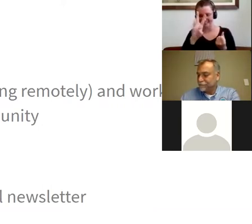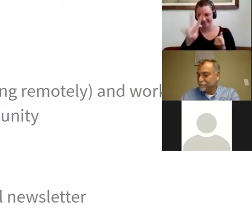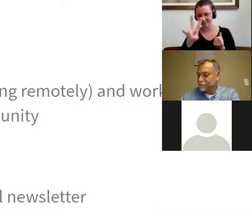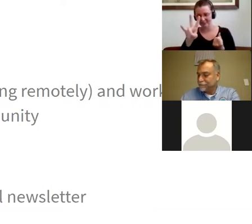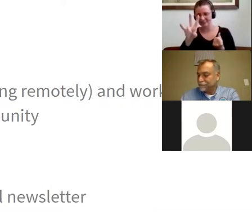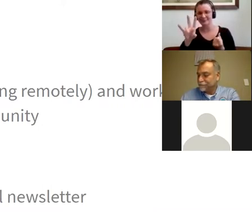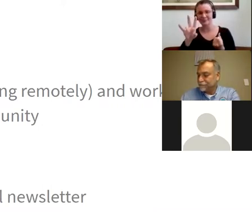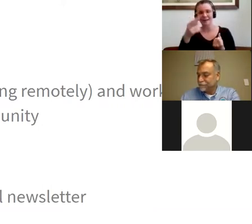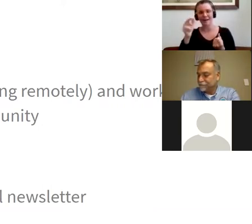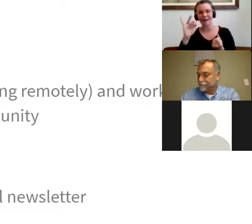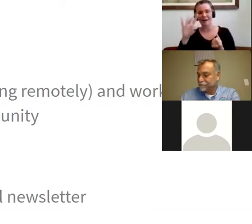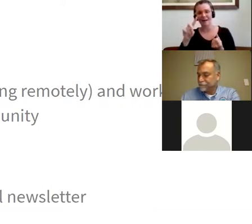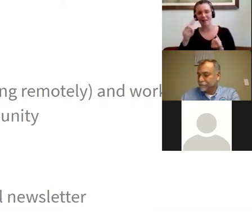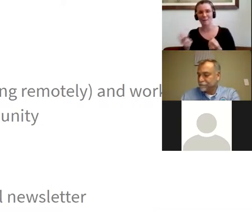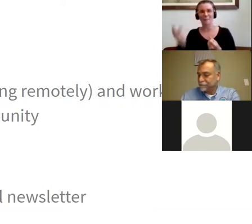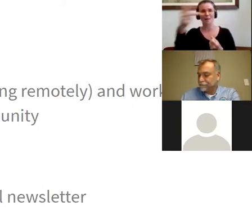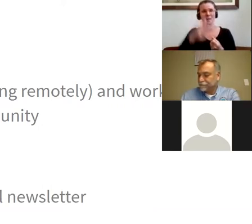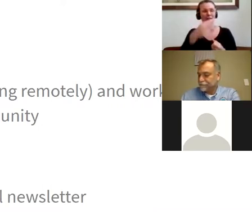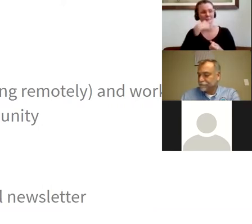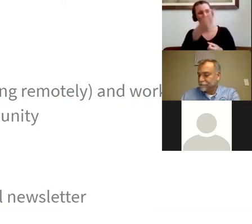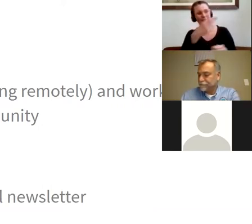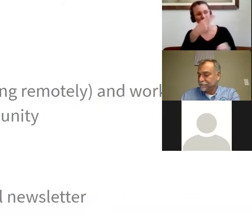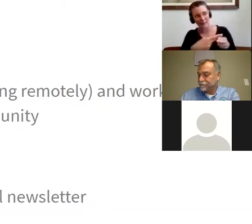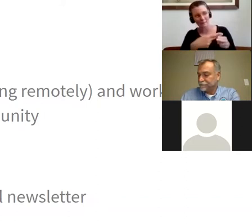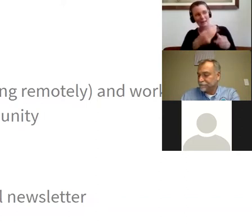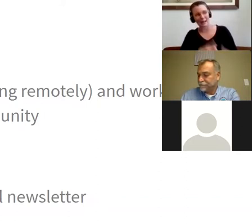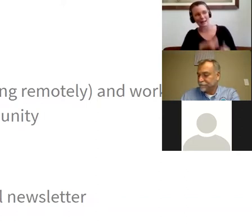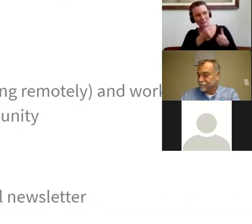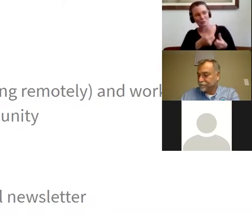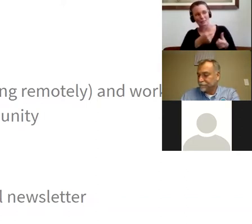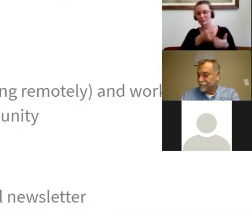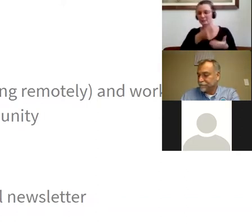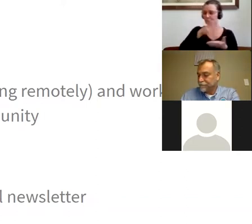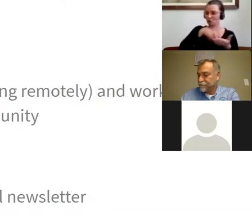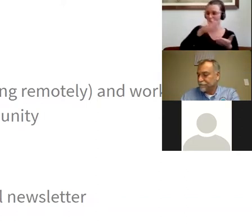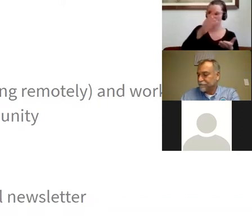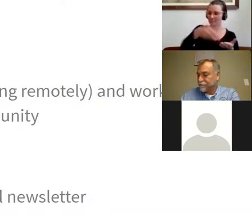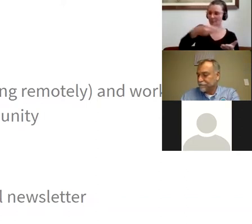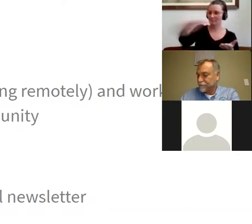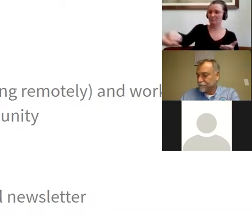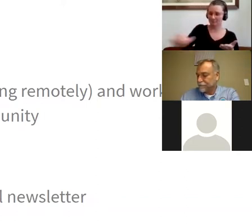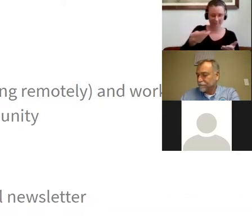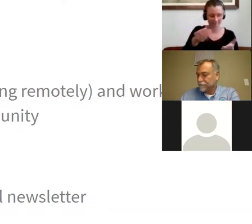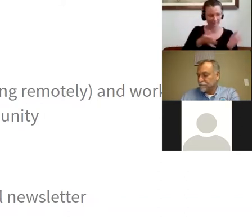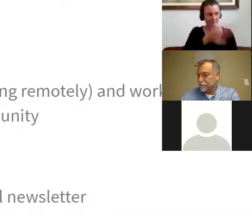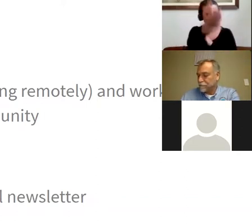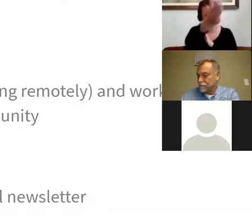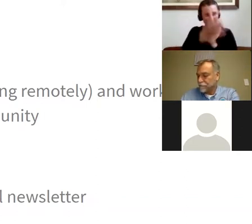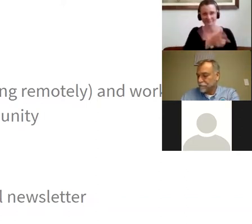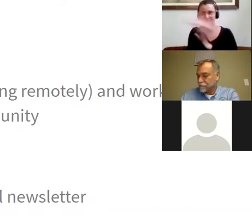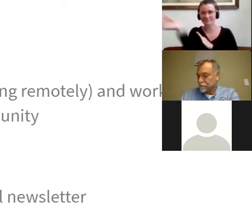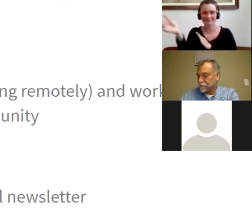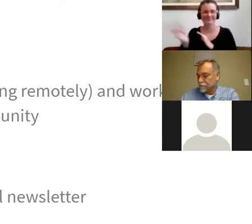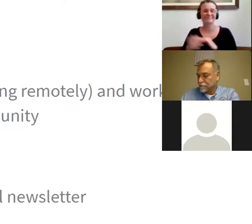the driveway, tell us your name and address. We check you off and your masks are ready to go and you go on your way. So we hope that